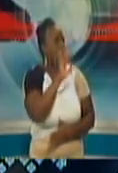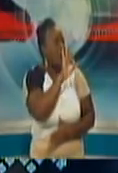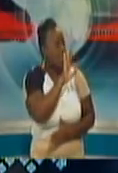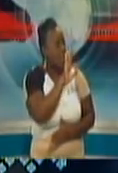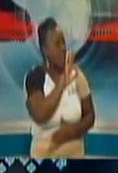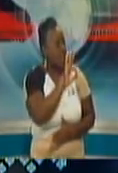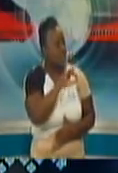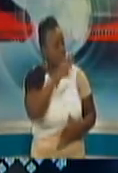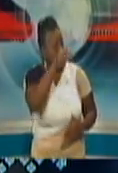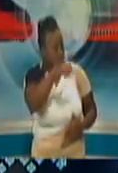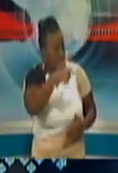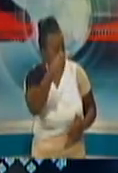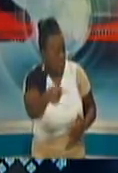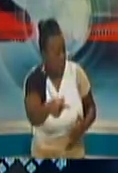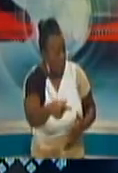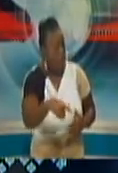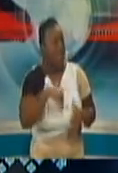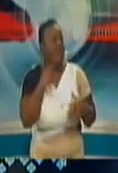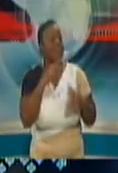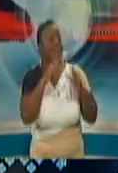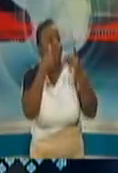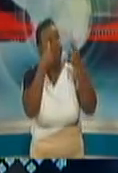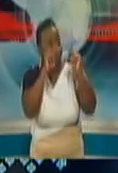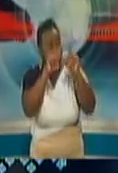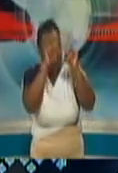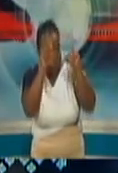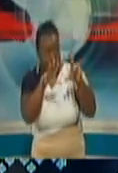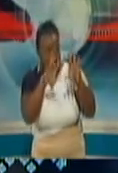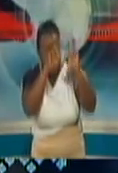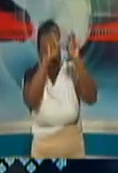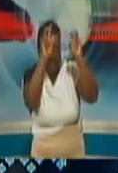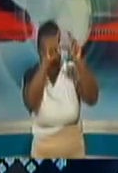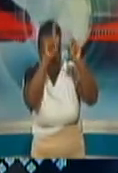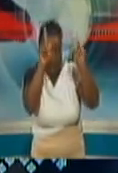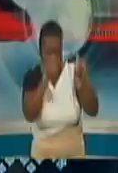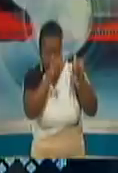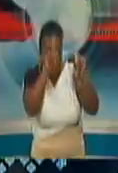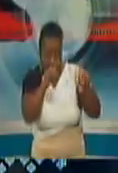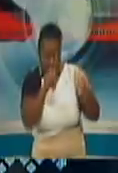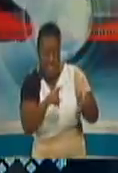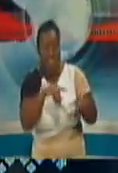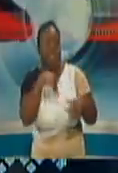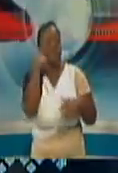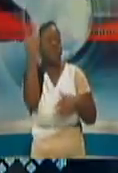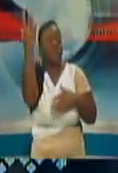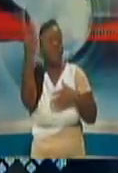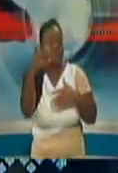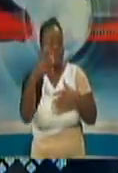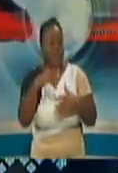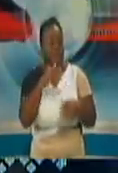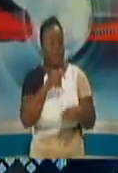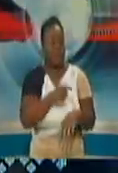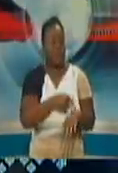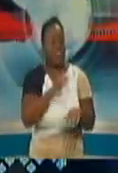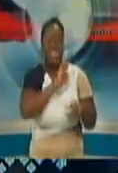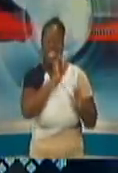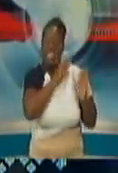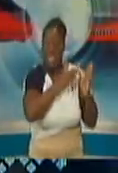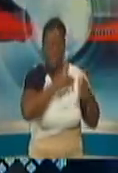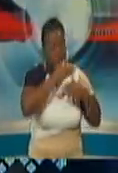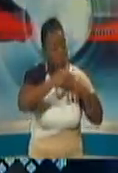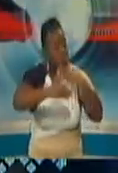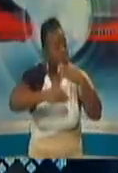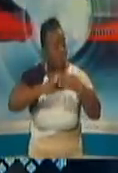and then of course the assessment will be done by Friday. So in terms of the process as Minister has said the same process was